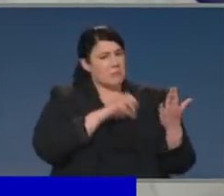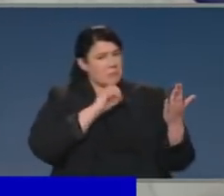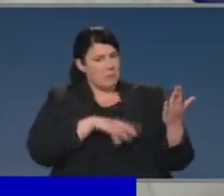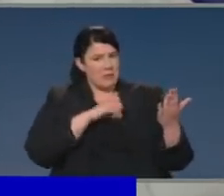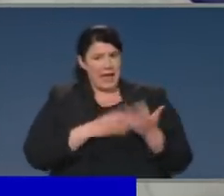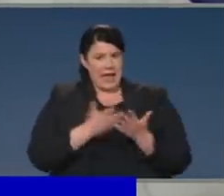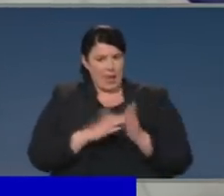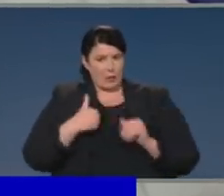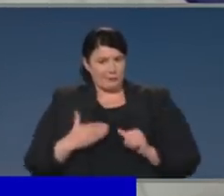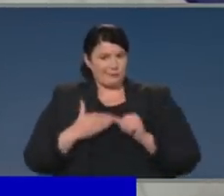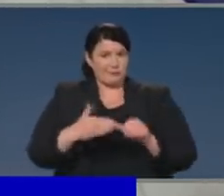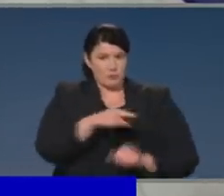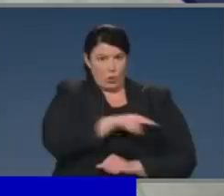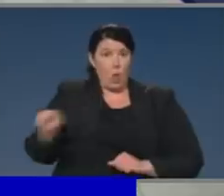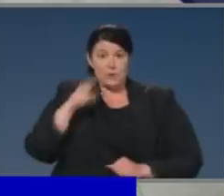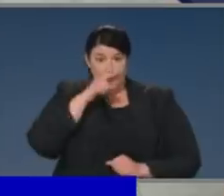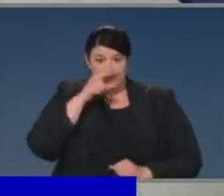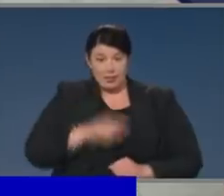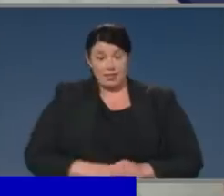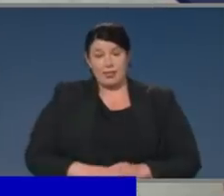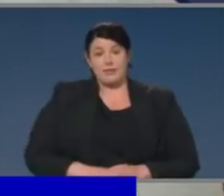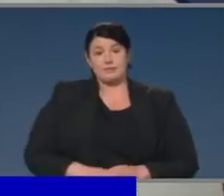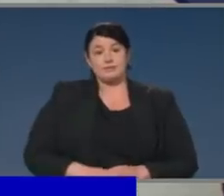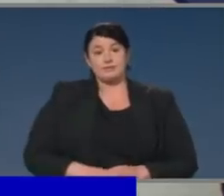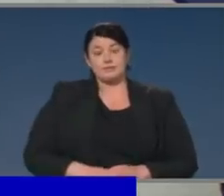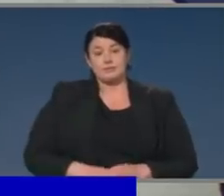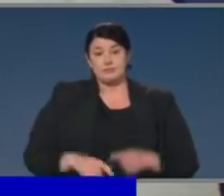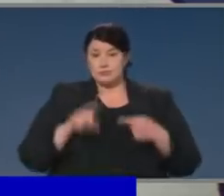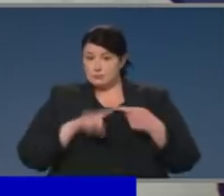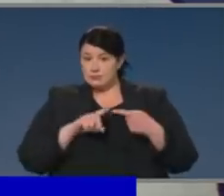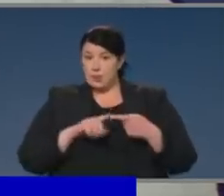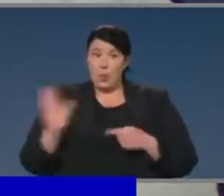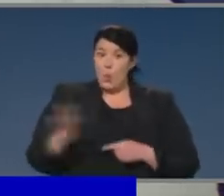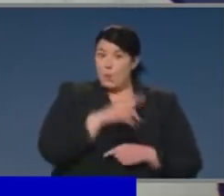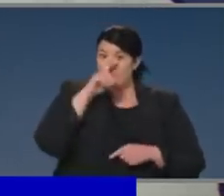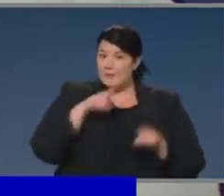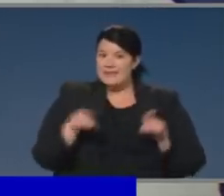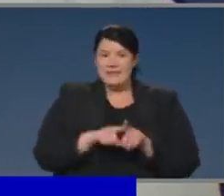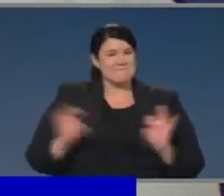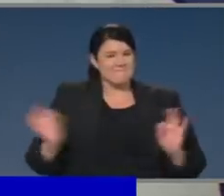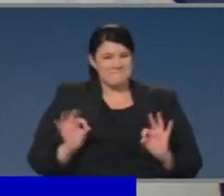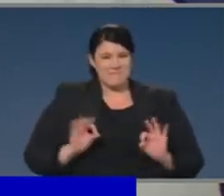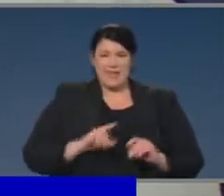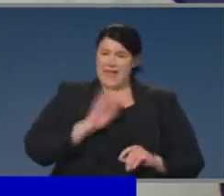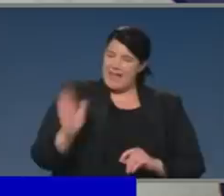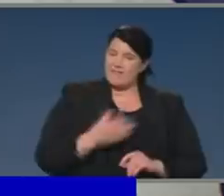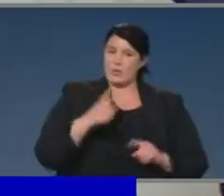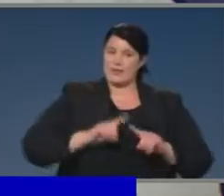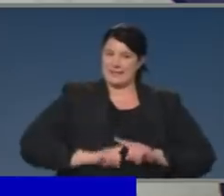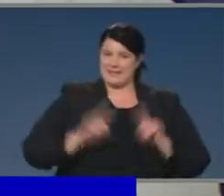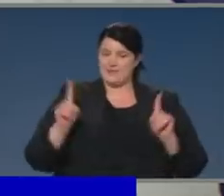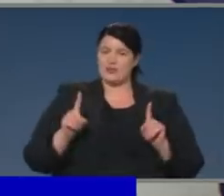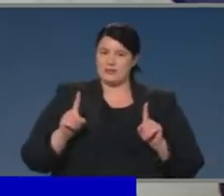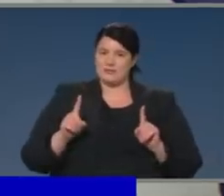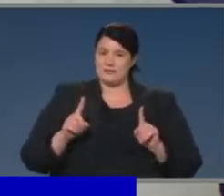mental health from the get-go. And that is, firstly, that there is diversity, that we come into the pandemic, we go through the